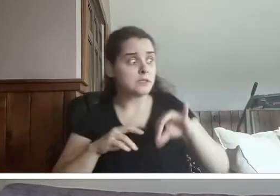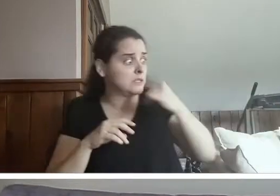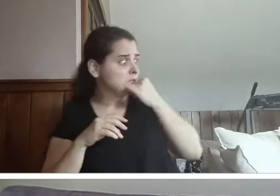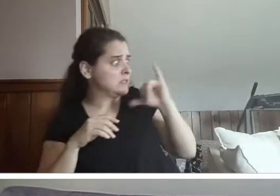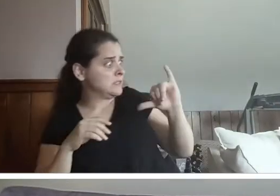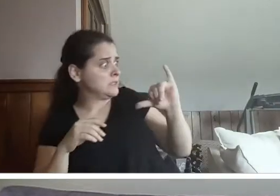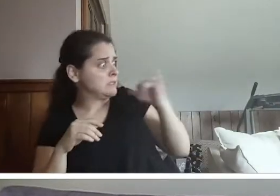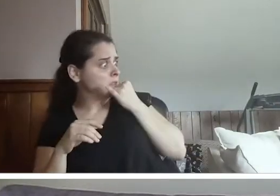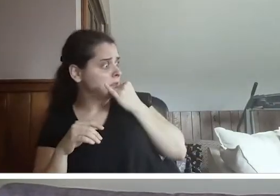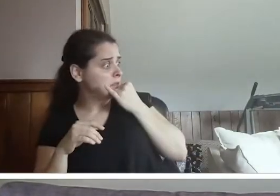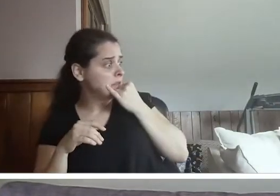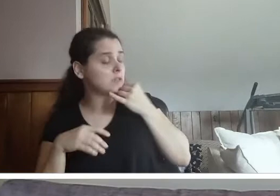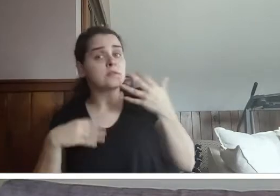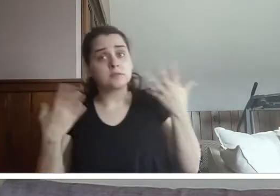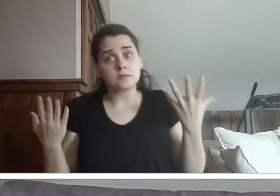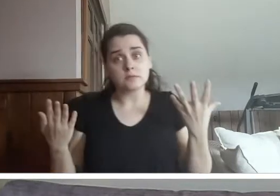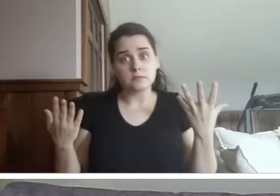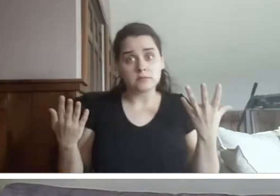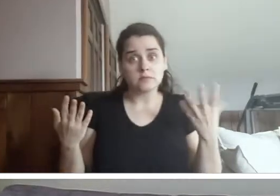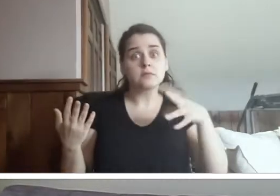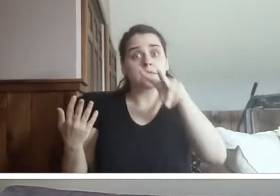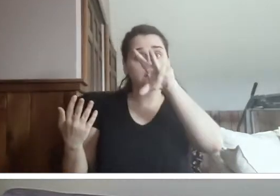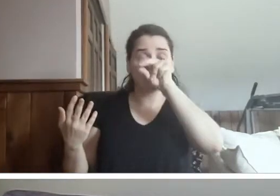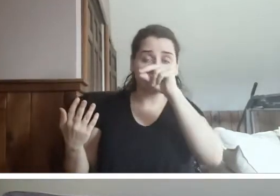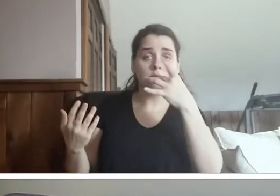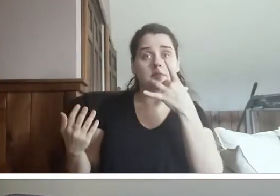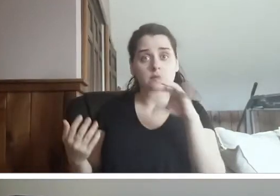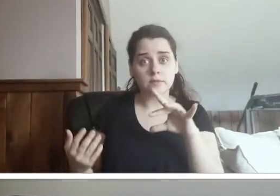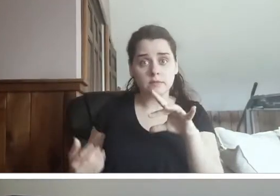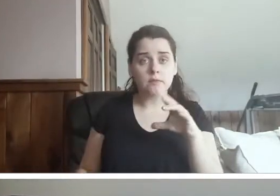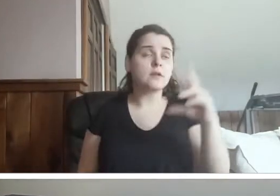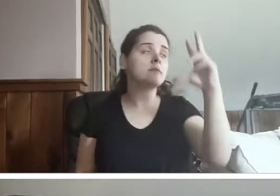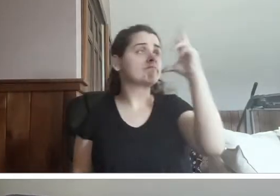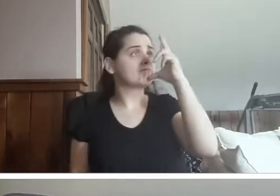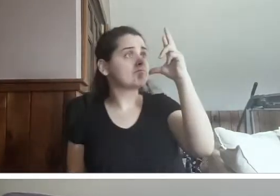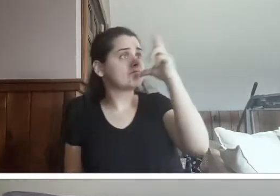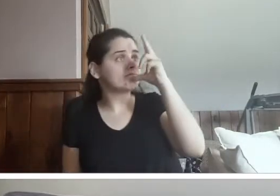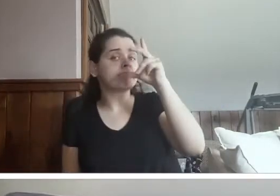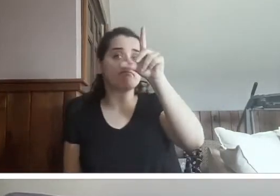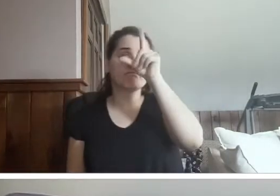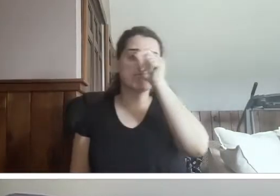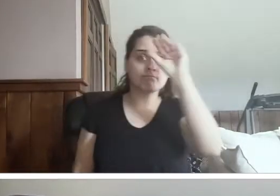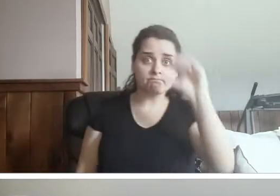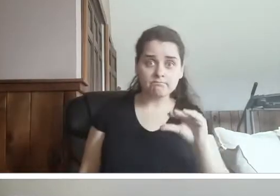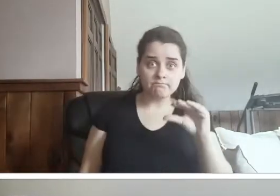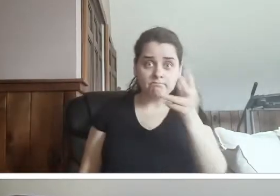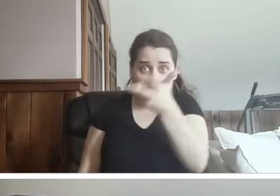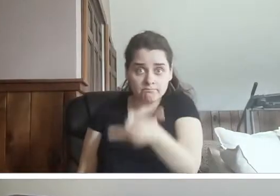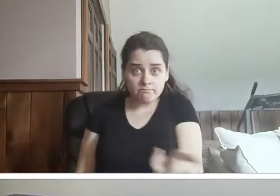Ducky Lucky, Henny Penny and Chicken Little went to tell the king.